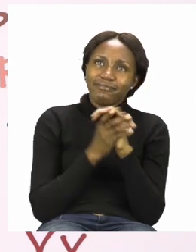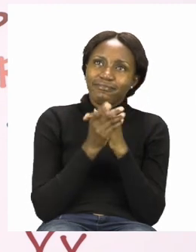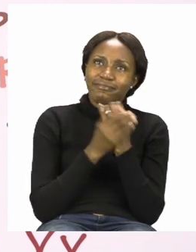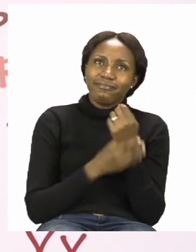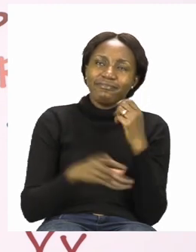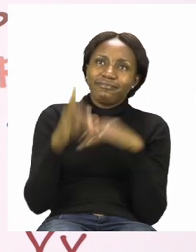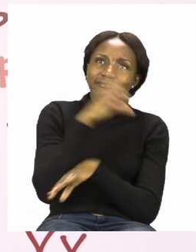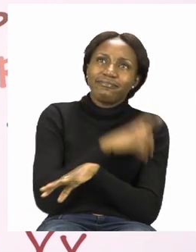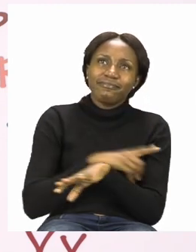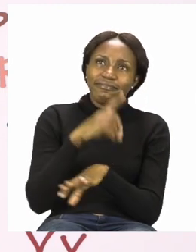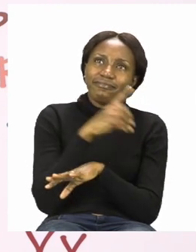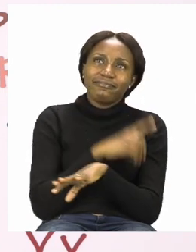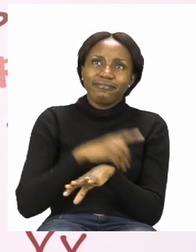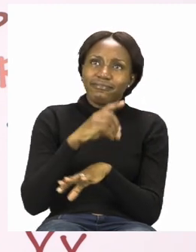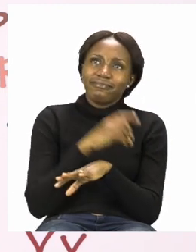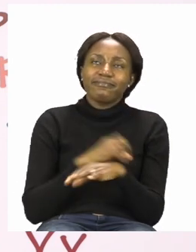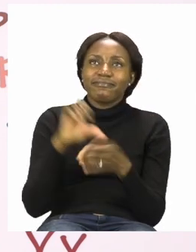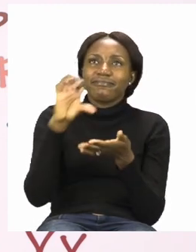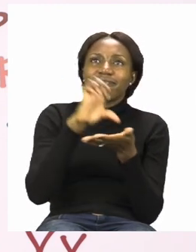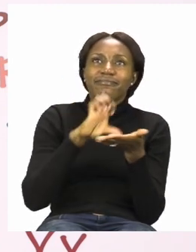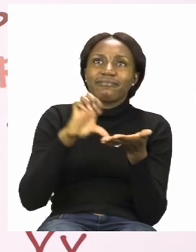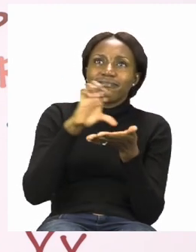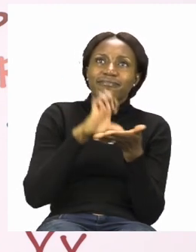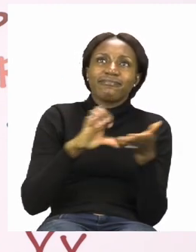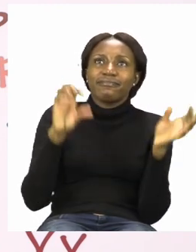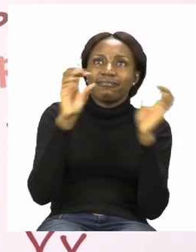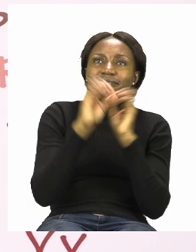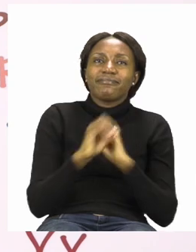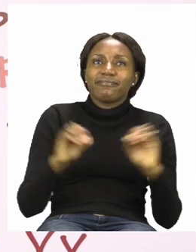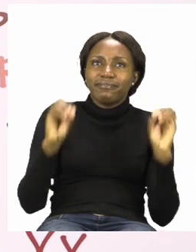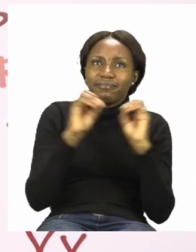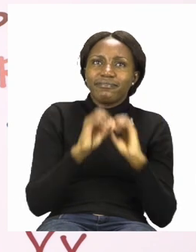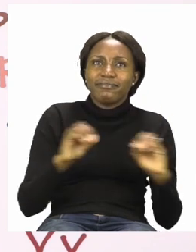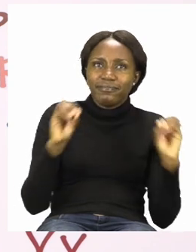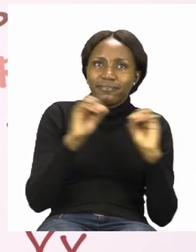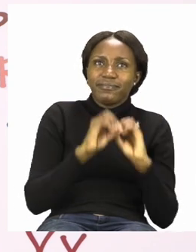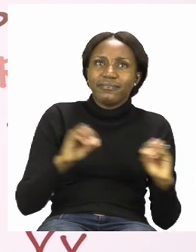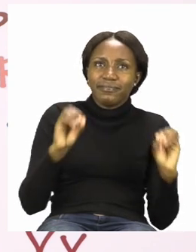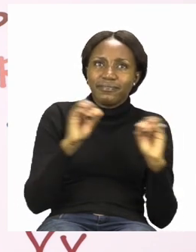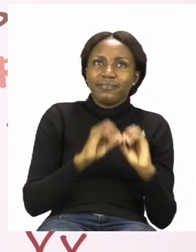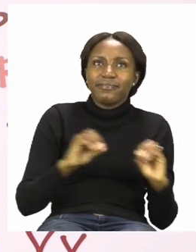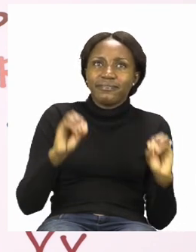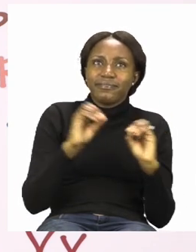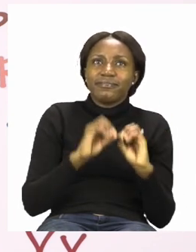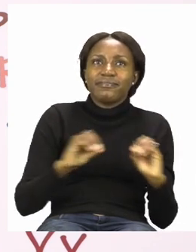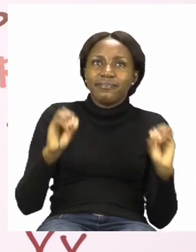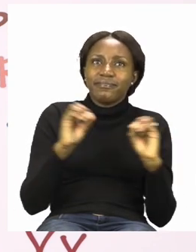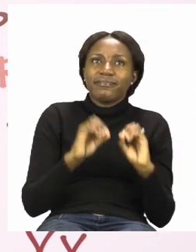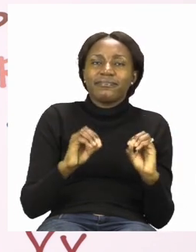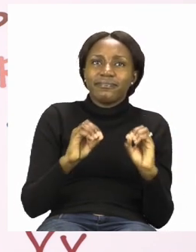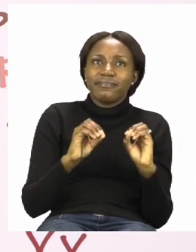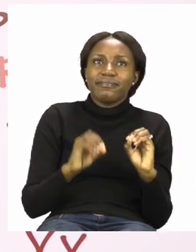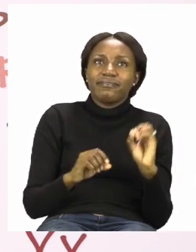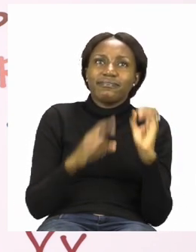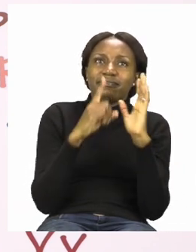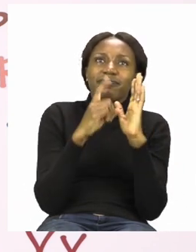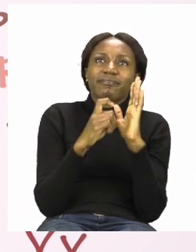Sanitize every day so the germs can stay away.